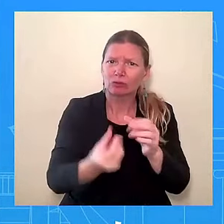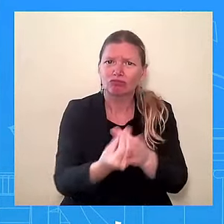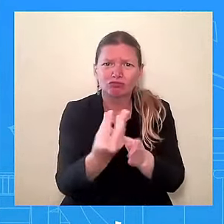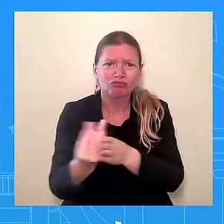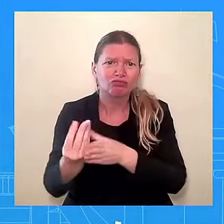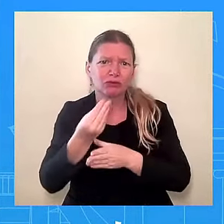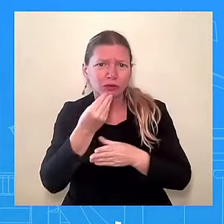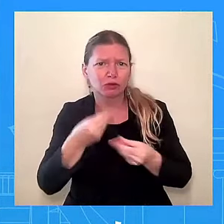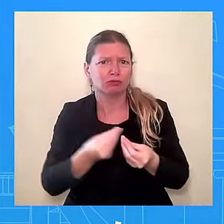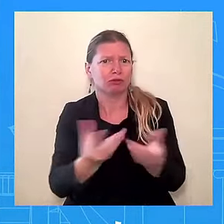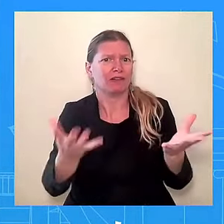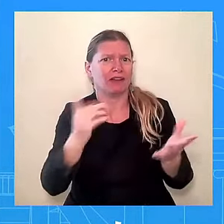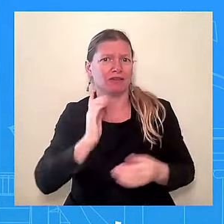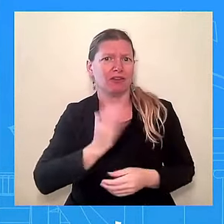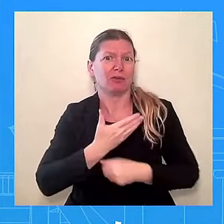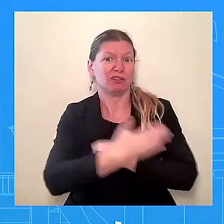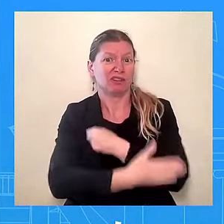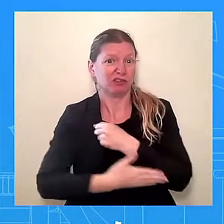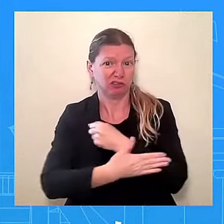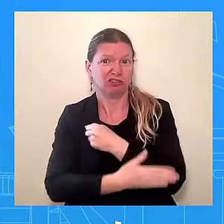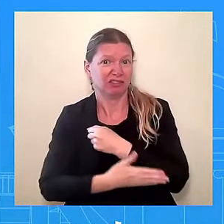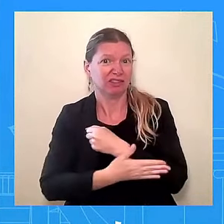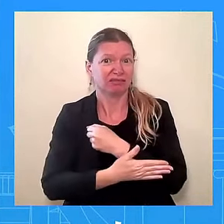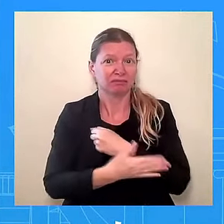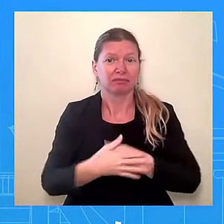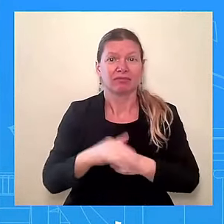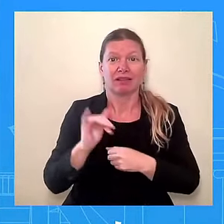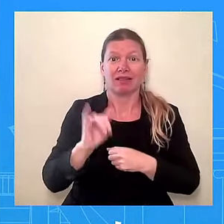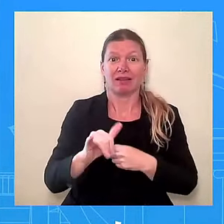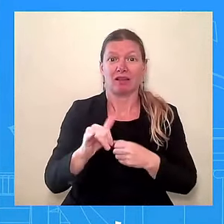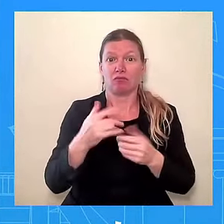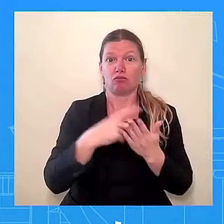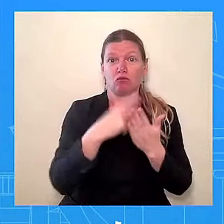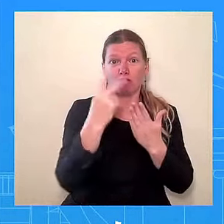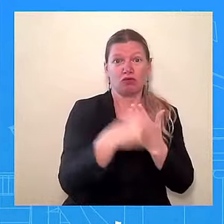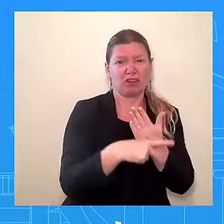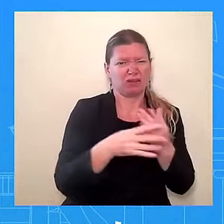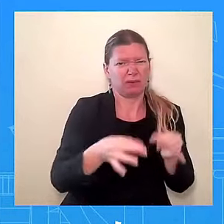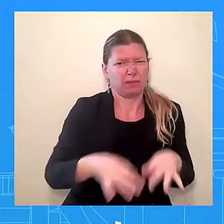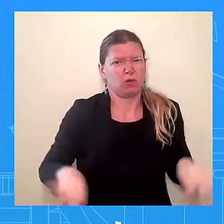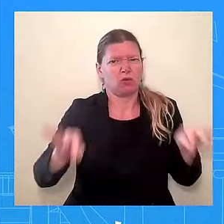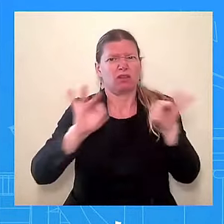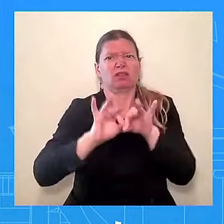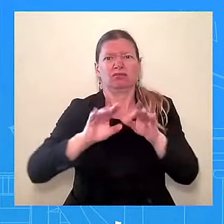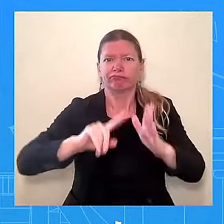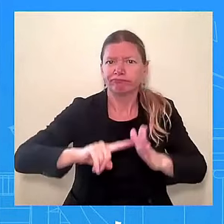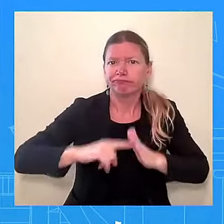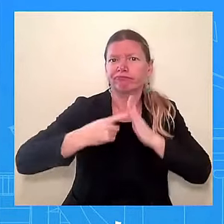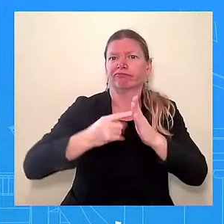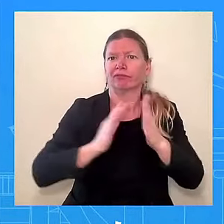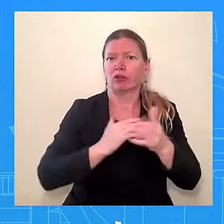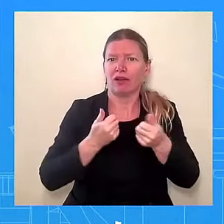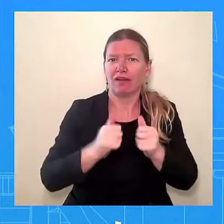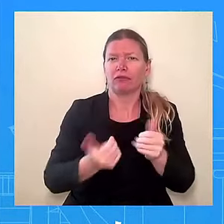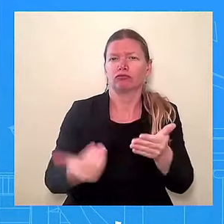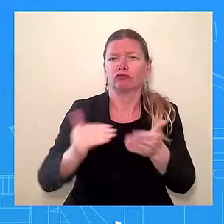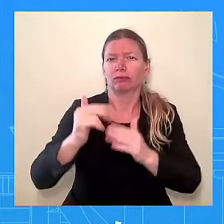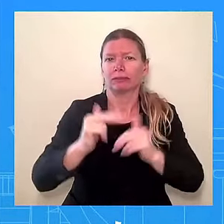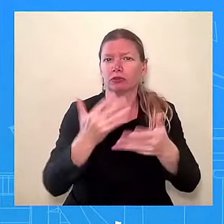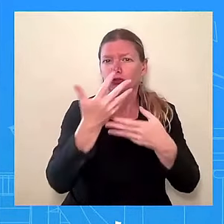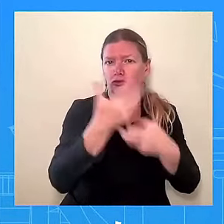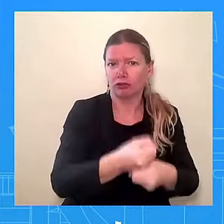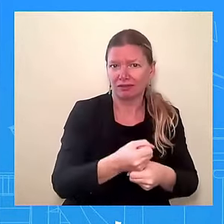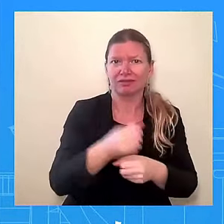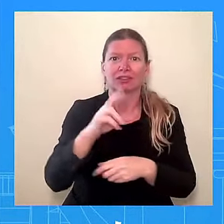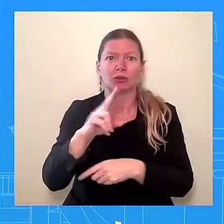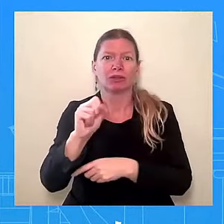an equitable and accessible Department that truly serves all of its customers, and it's the result of a lot of really hard work by